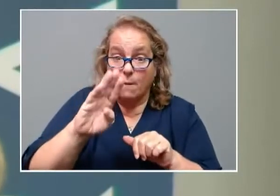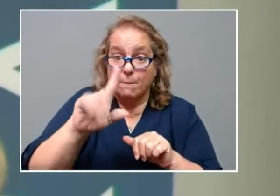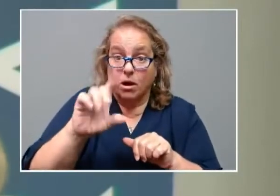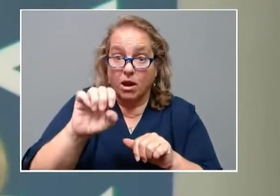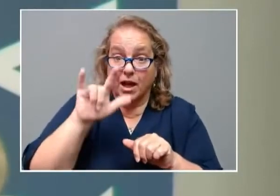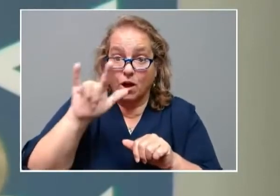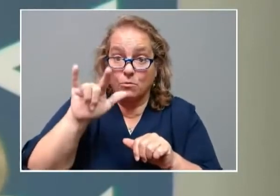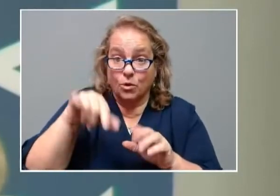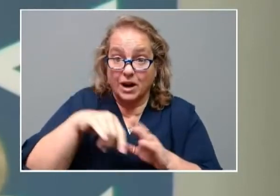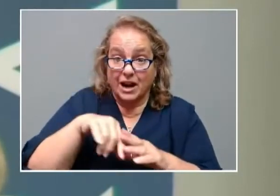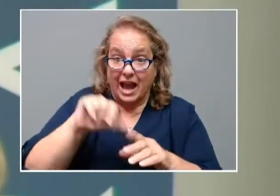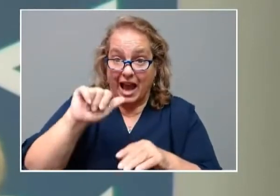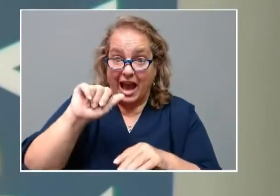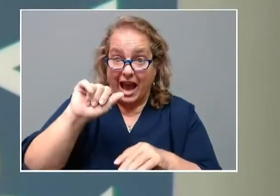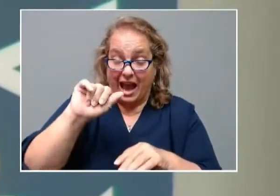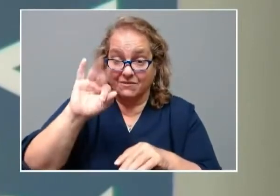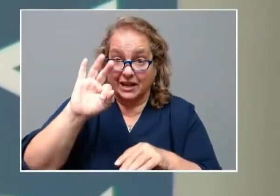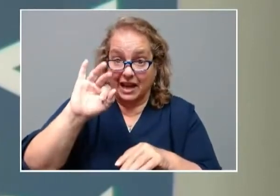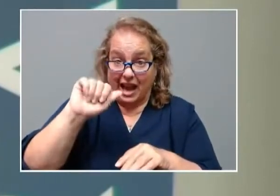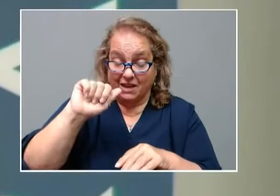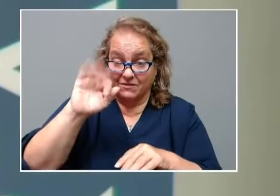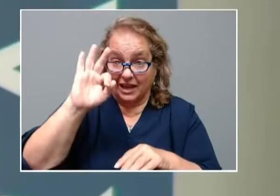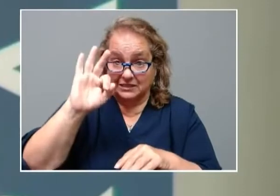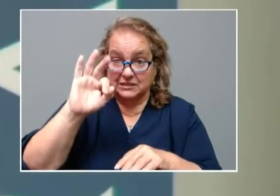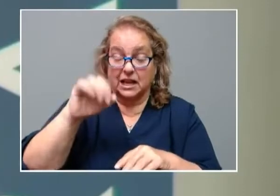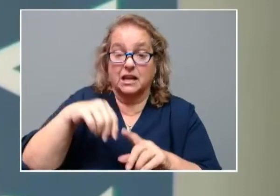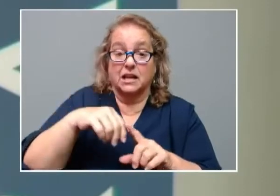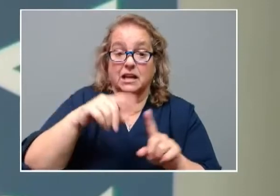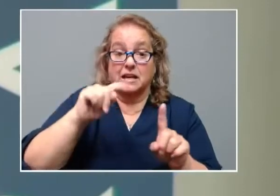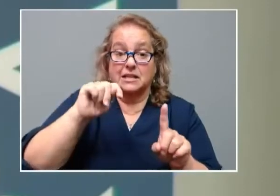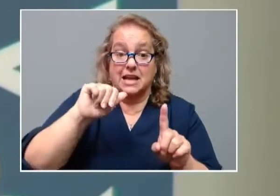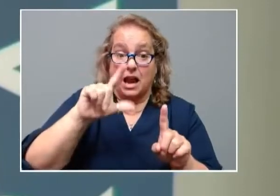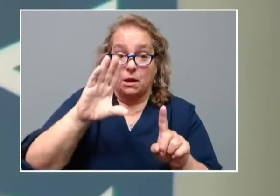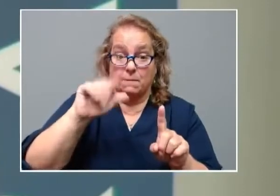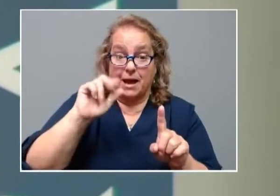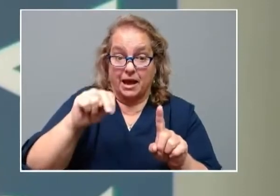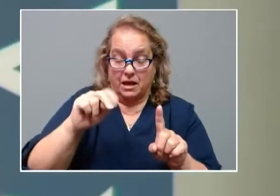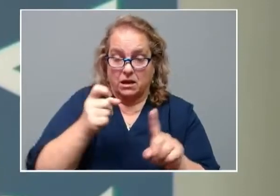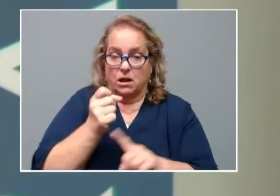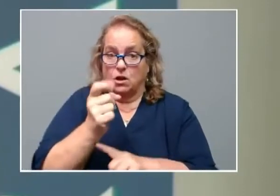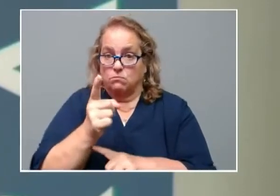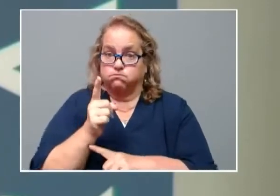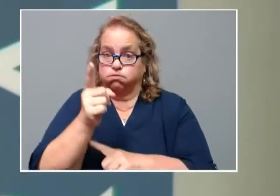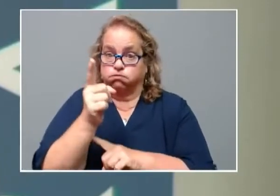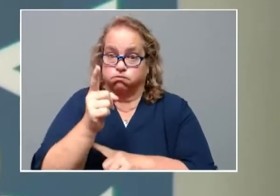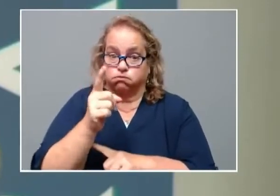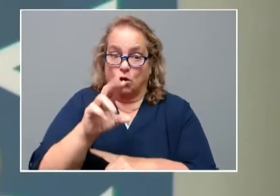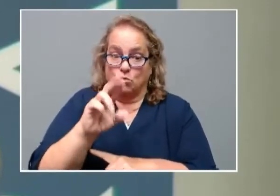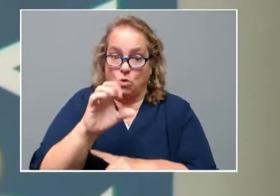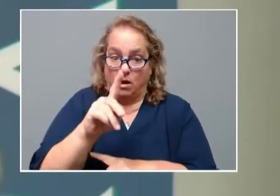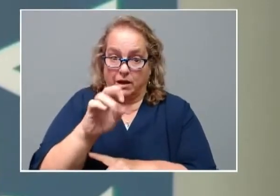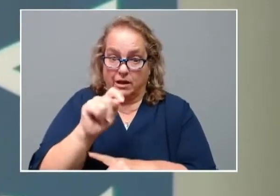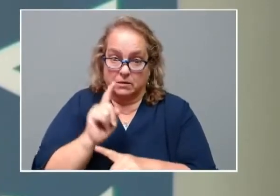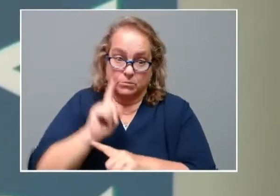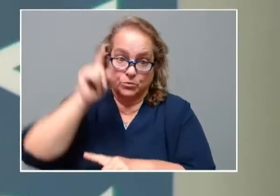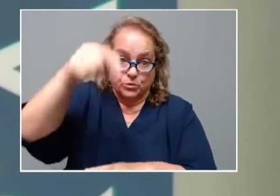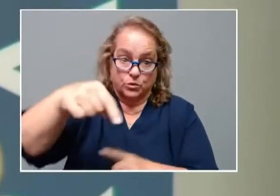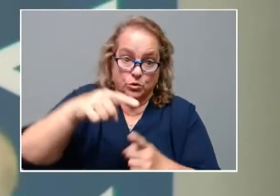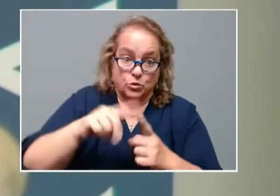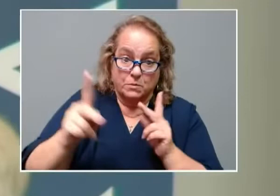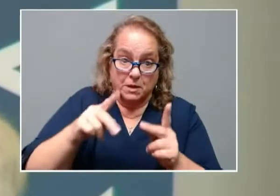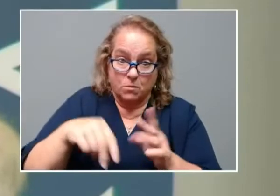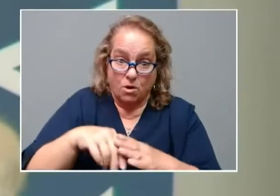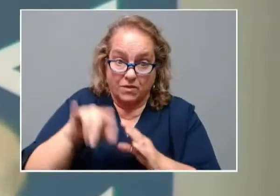the Taliban launched several rocket attacks on the folks at the airport, including American citizens and